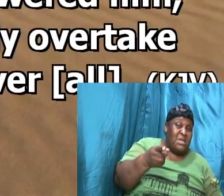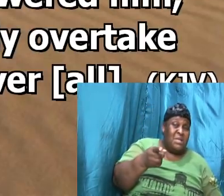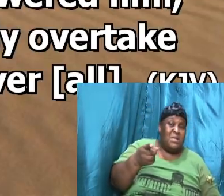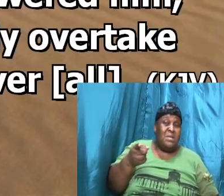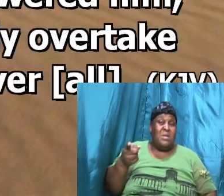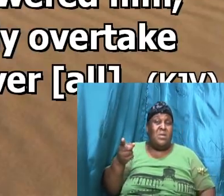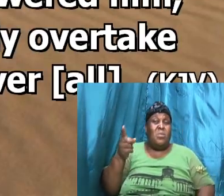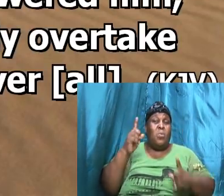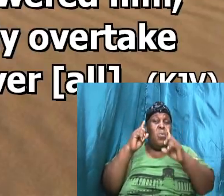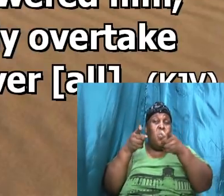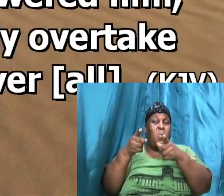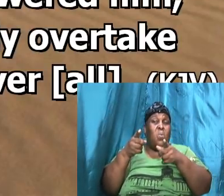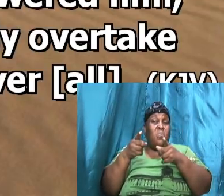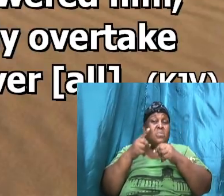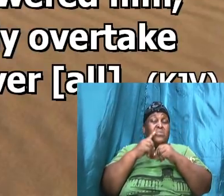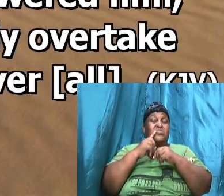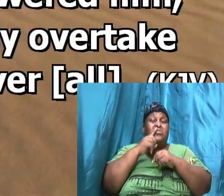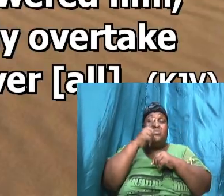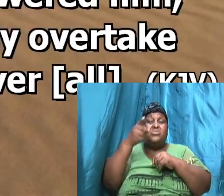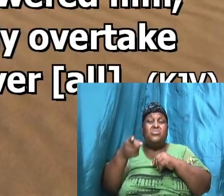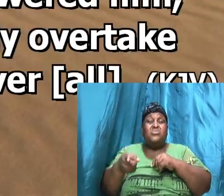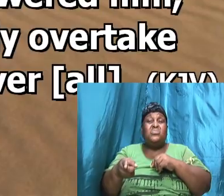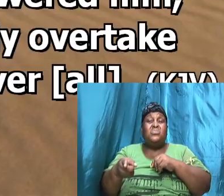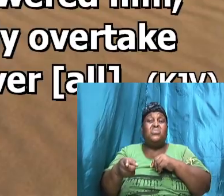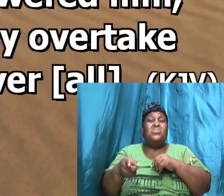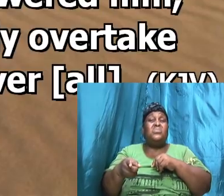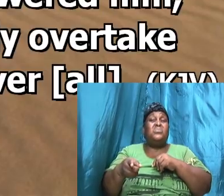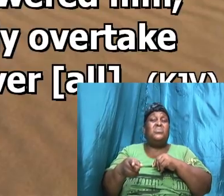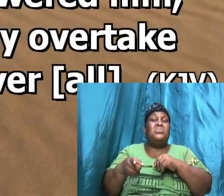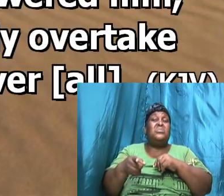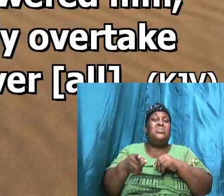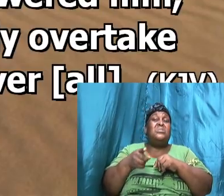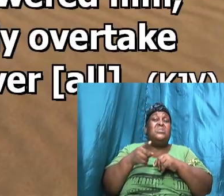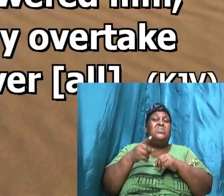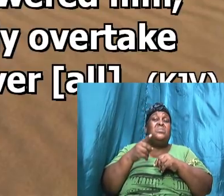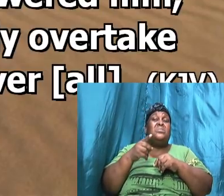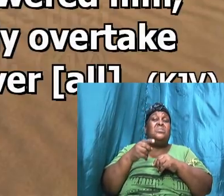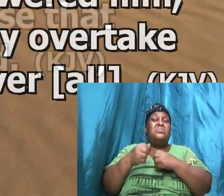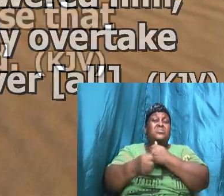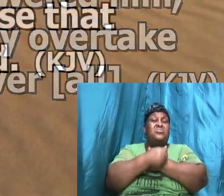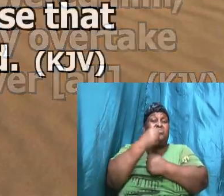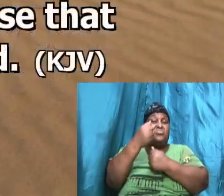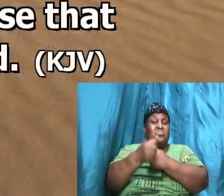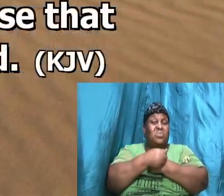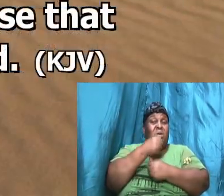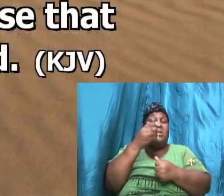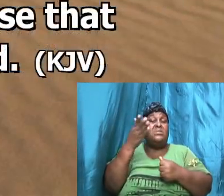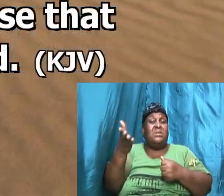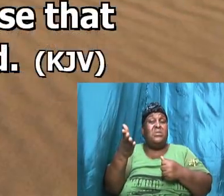shall surely overtake them and without failure recover all